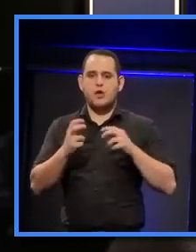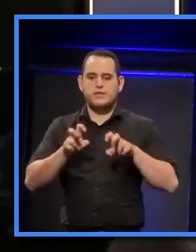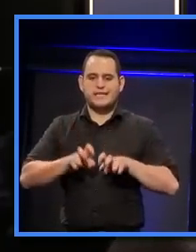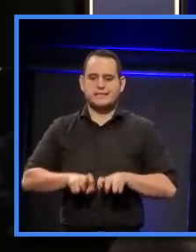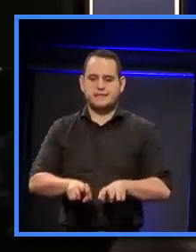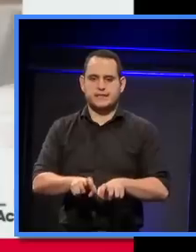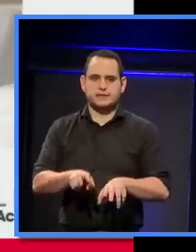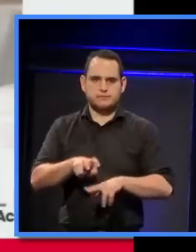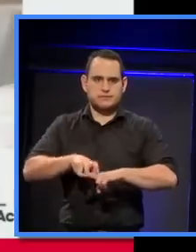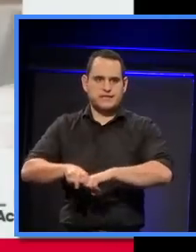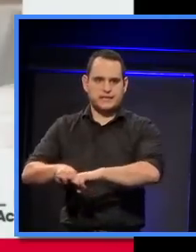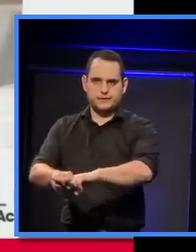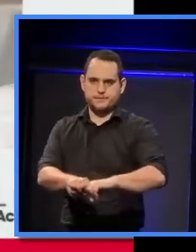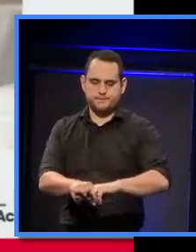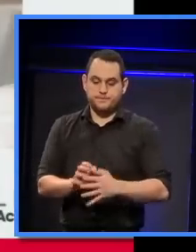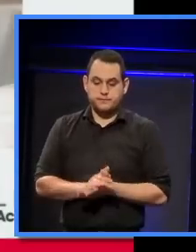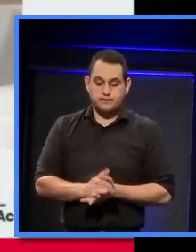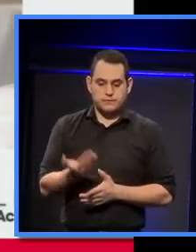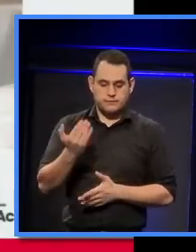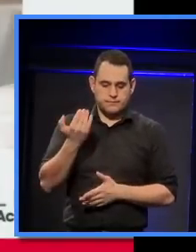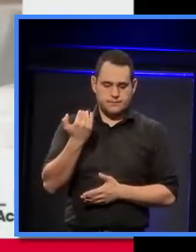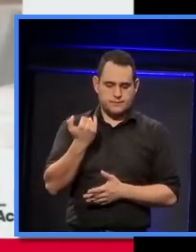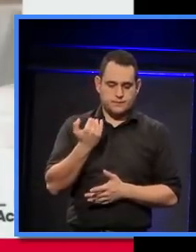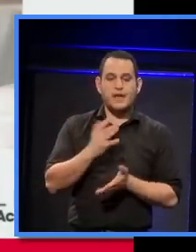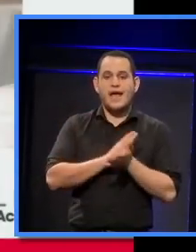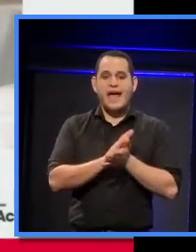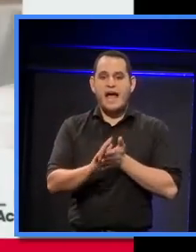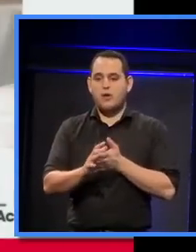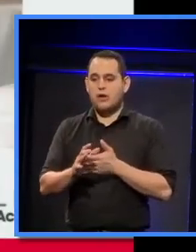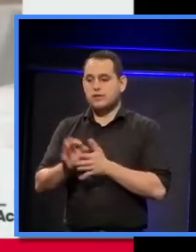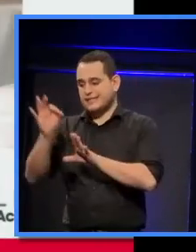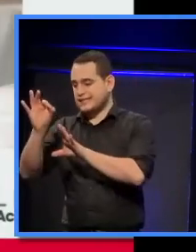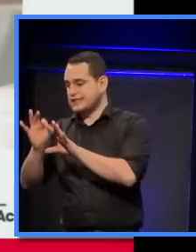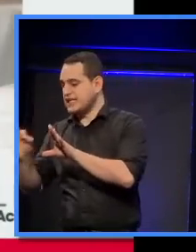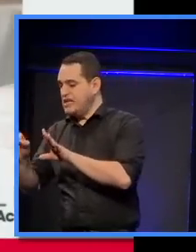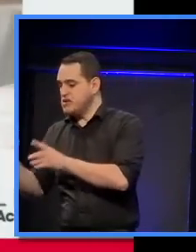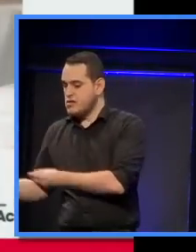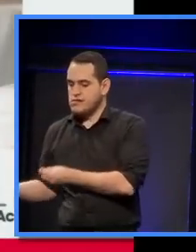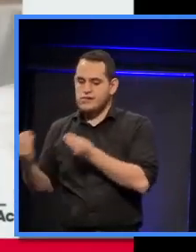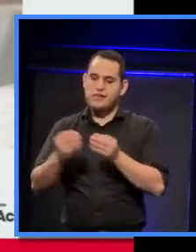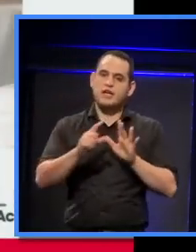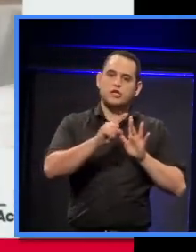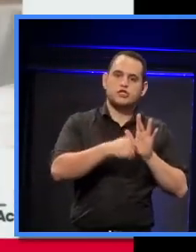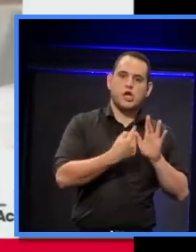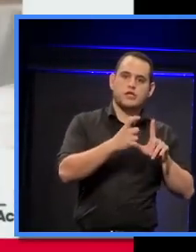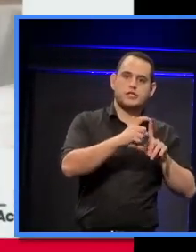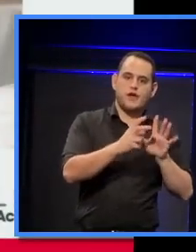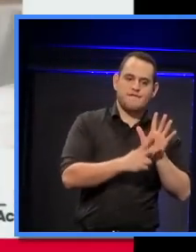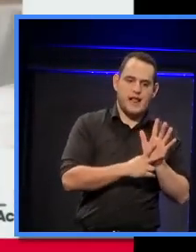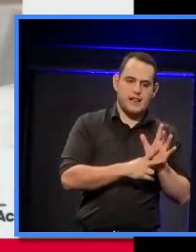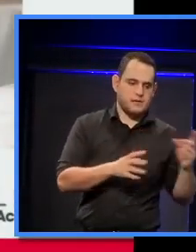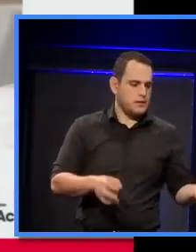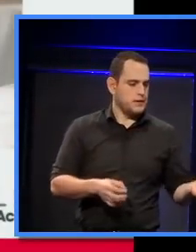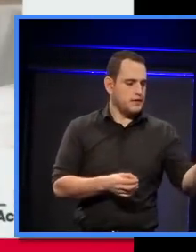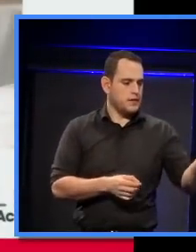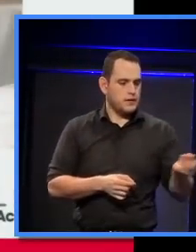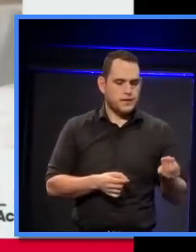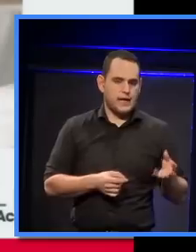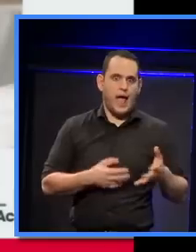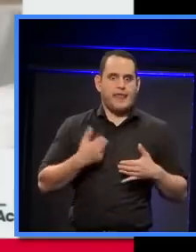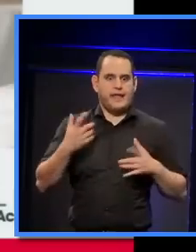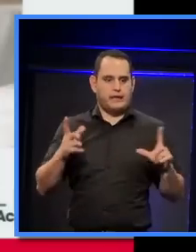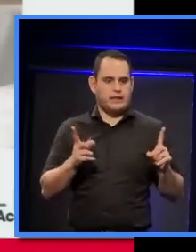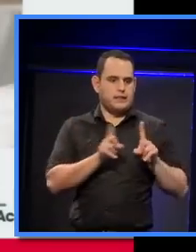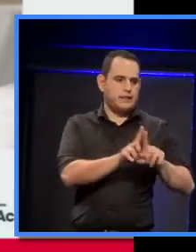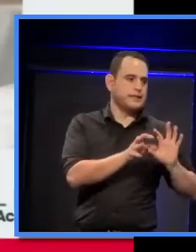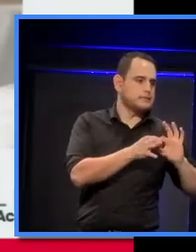Harold and I took this sketch to Jean Nouvel, and then the whole design process that I mentioned,